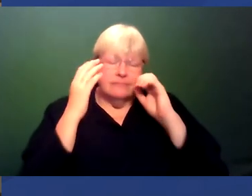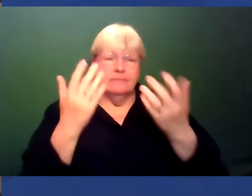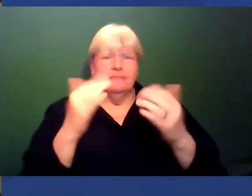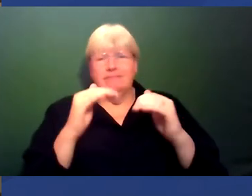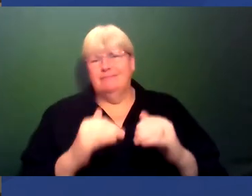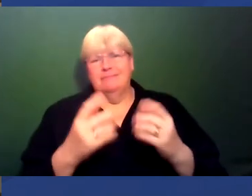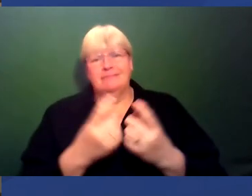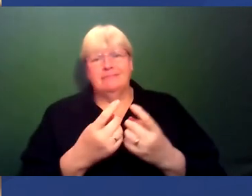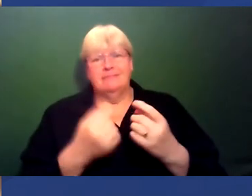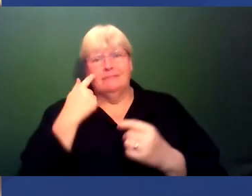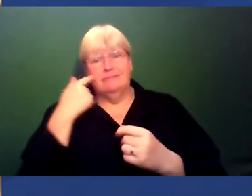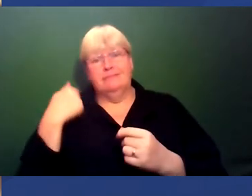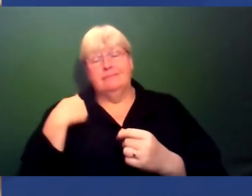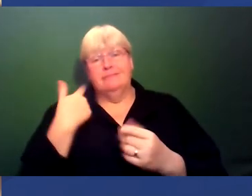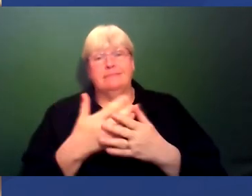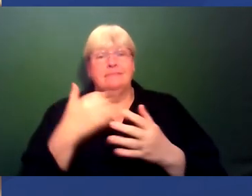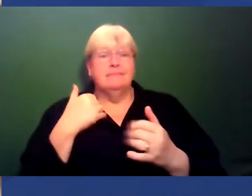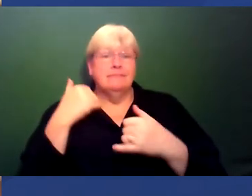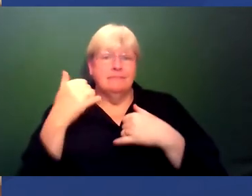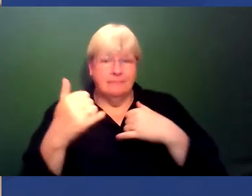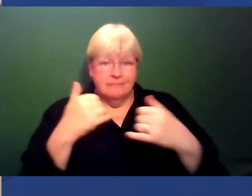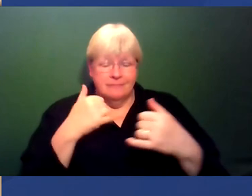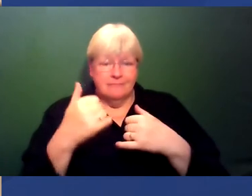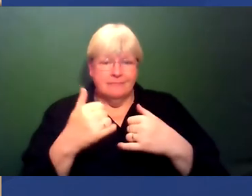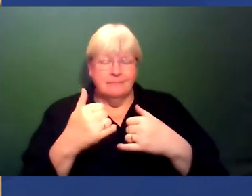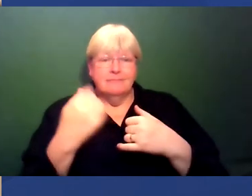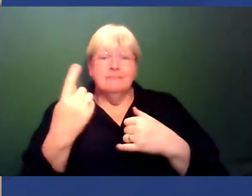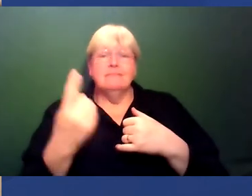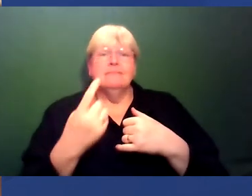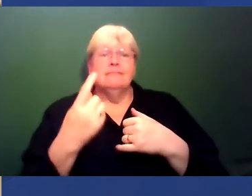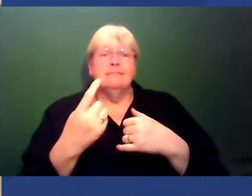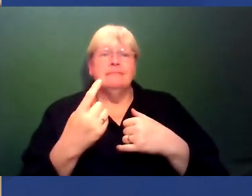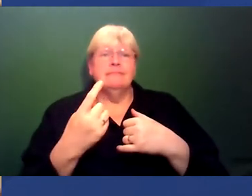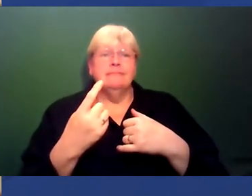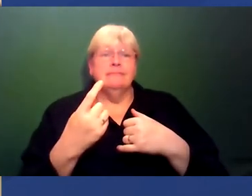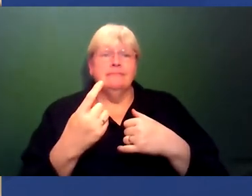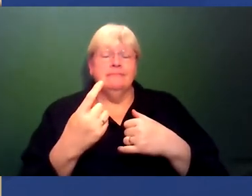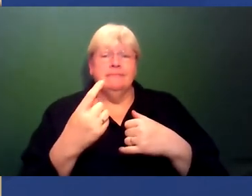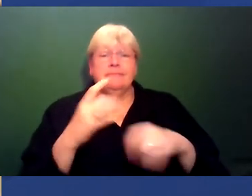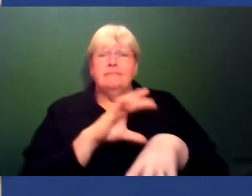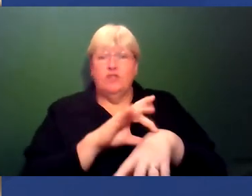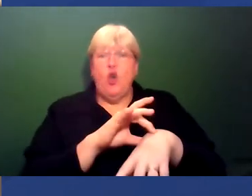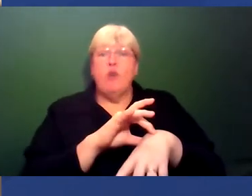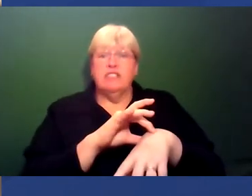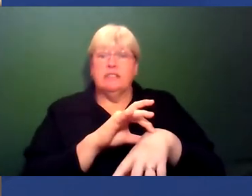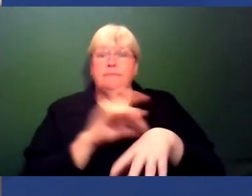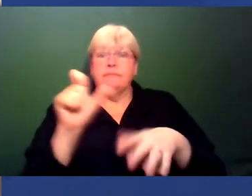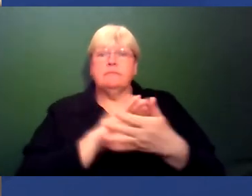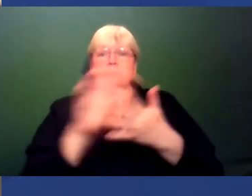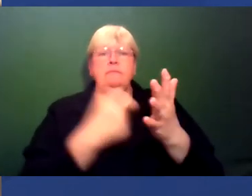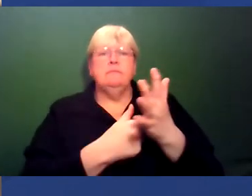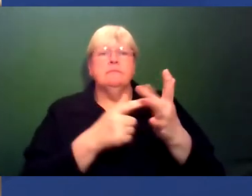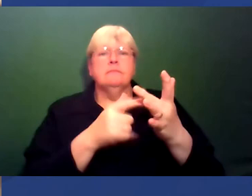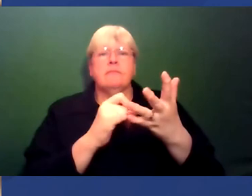things like last night I was on a call and somebody you know this doesn't yeah so they had Dr Chris Jackson on there and the person who was on the call was like oh it's